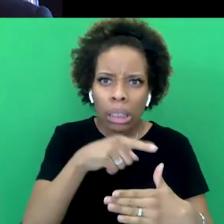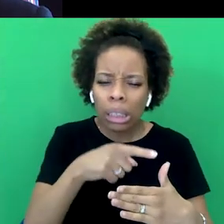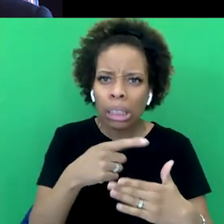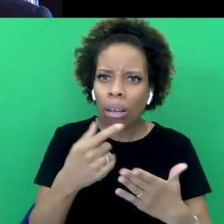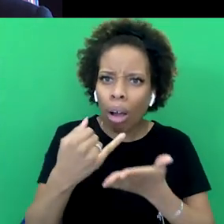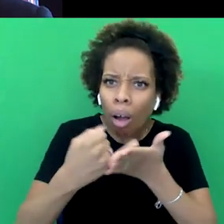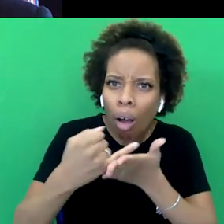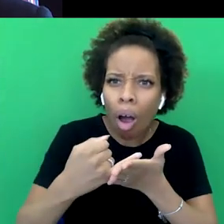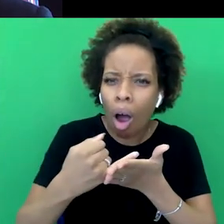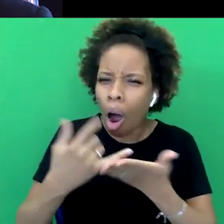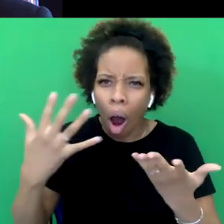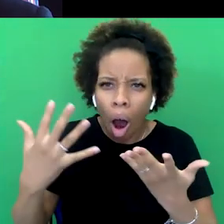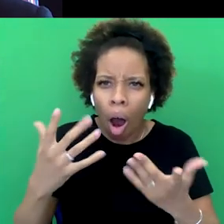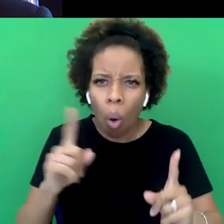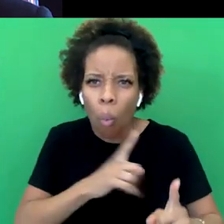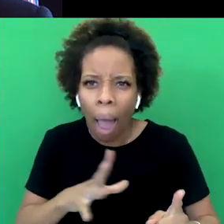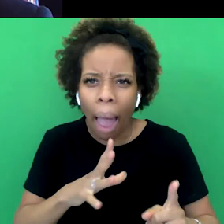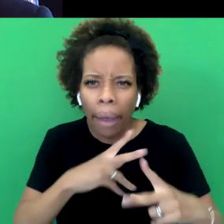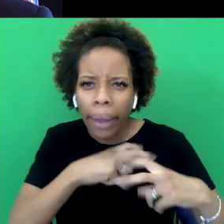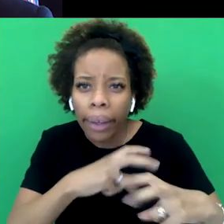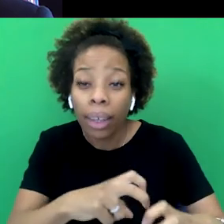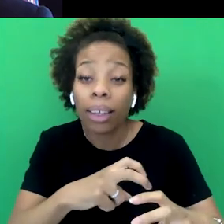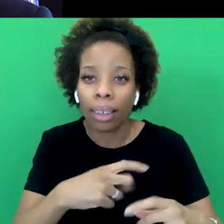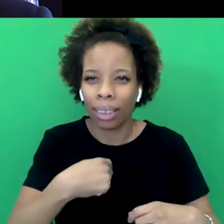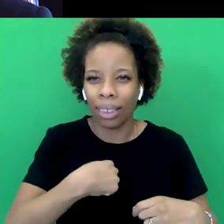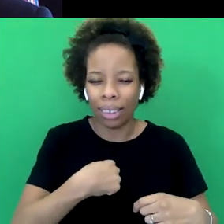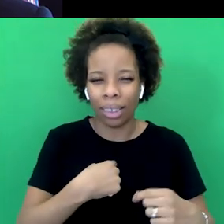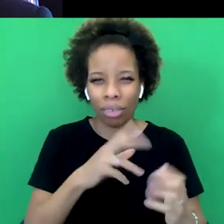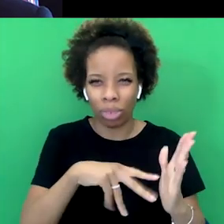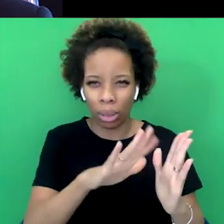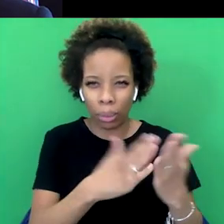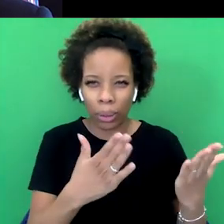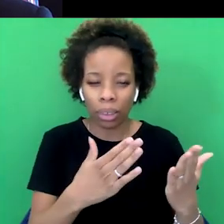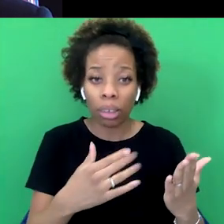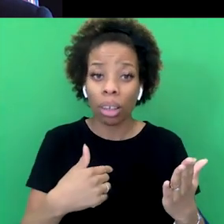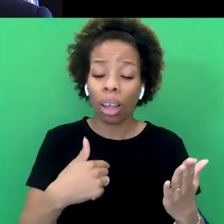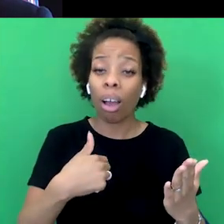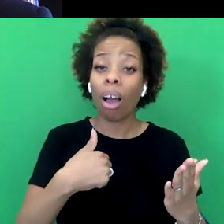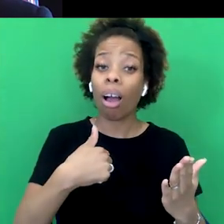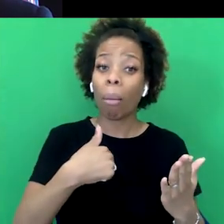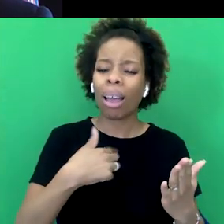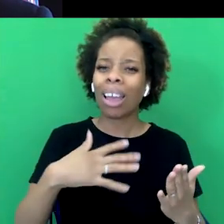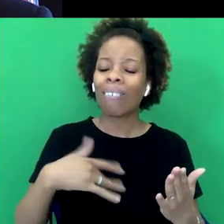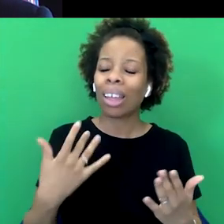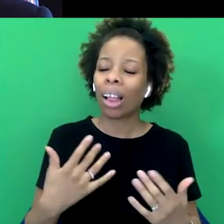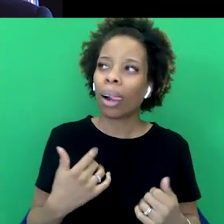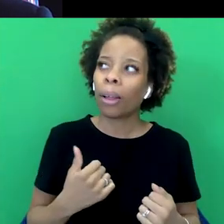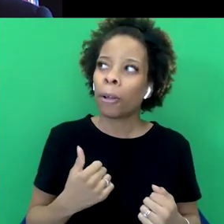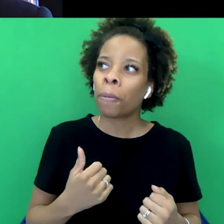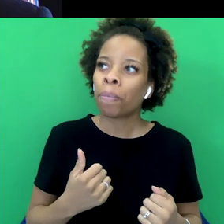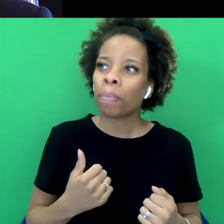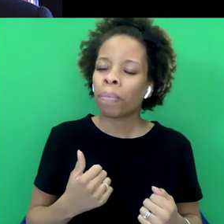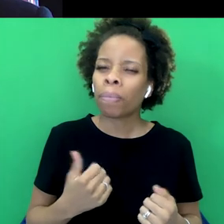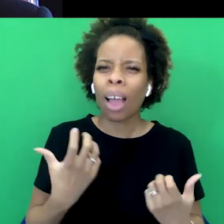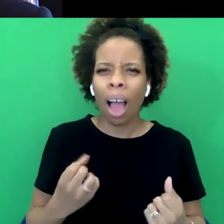felt kind of heavier with the burden of the difficult stuff in the book, but also